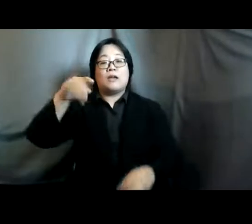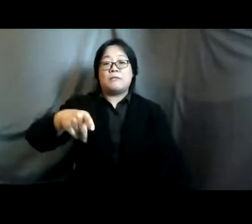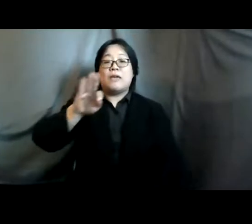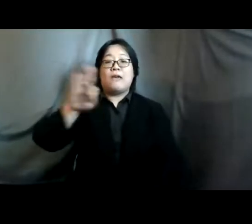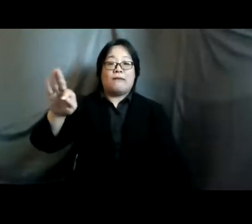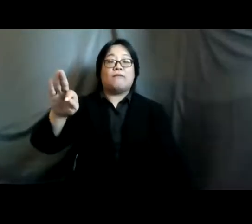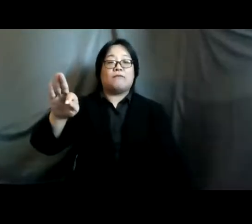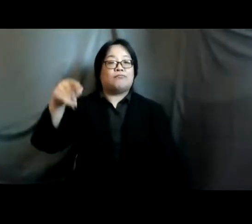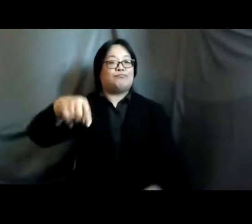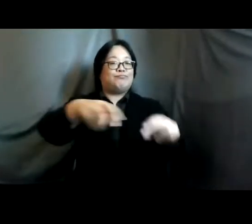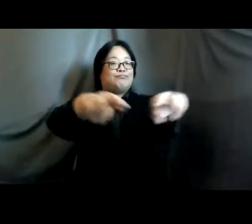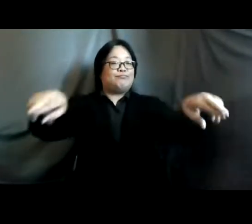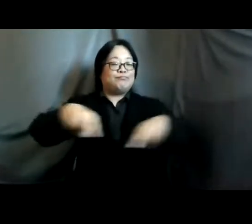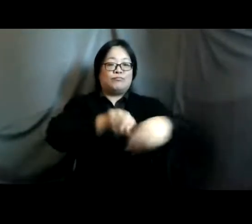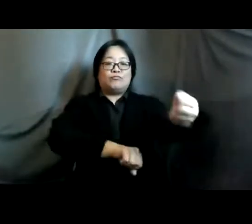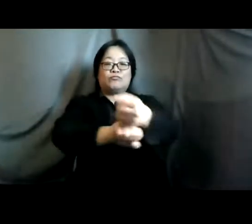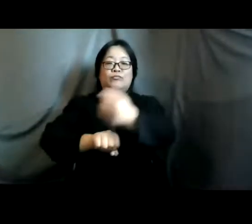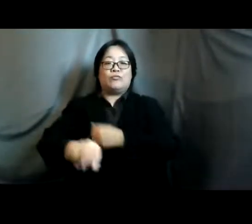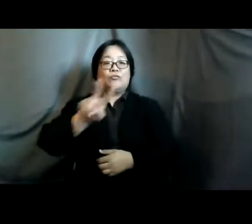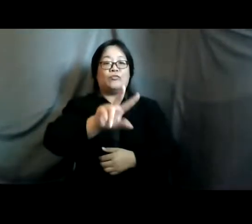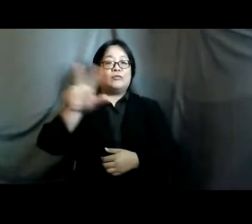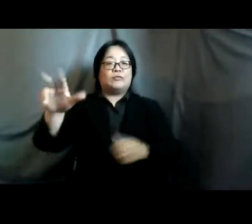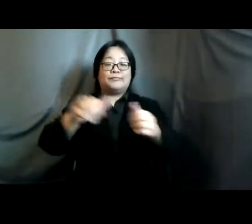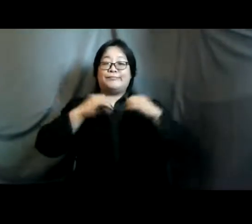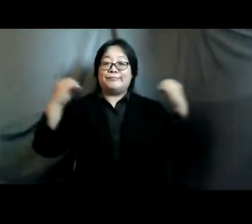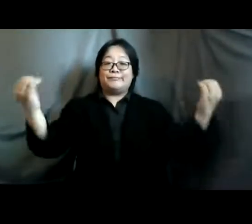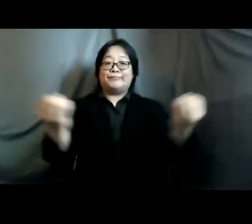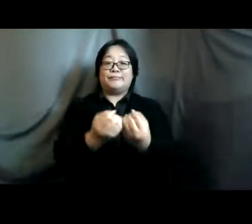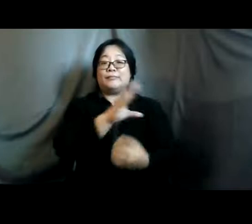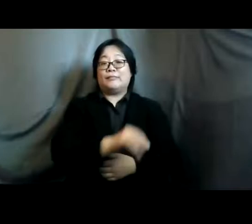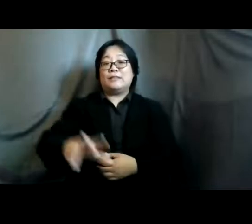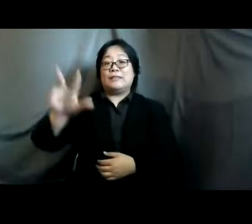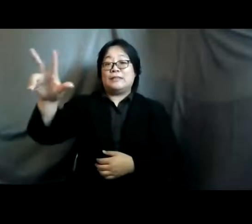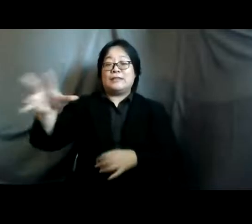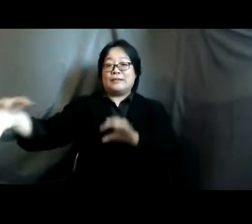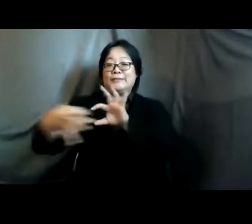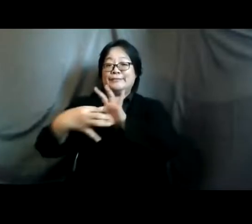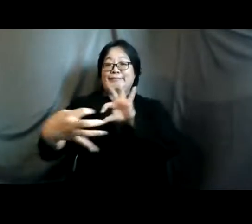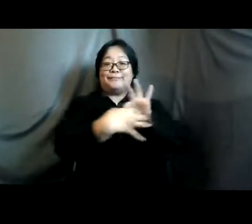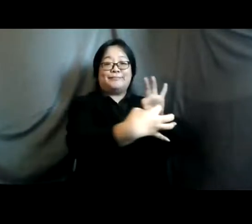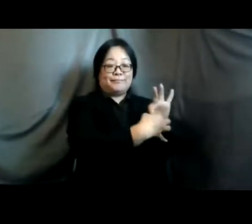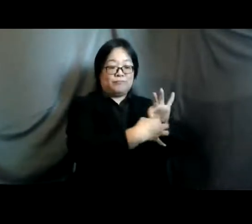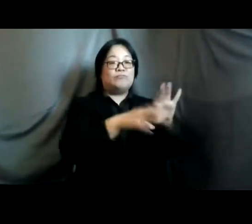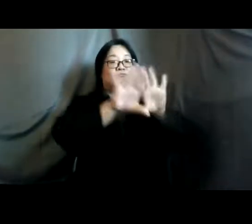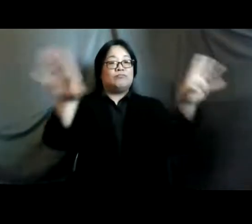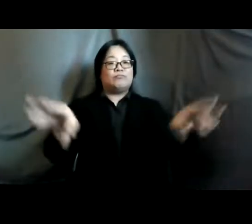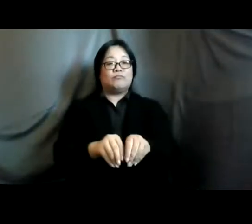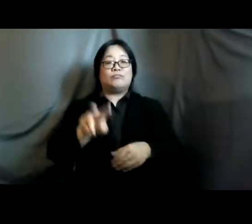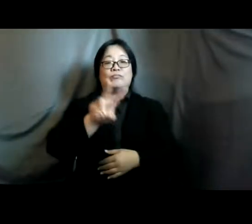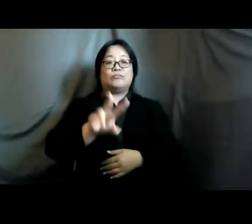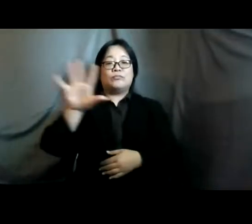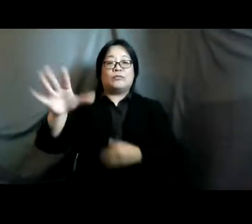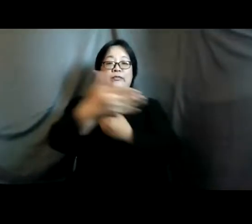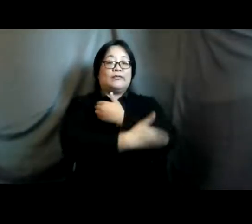supporting 23 member associations and three collaborating partners in a total of 25 countries